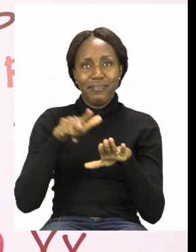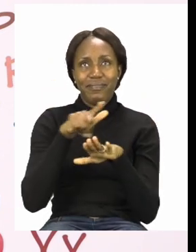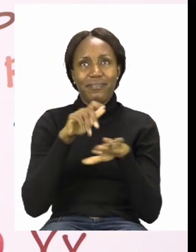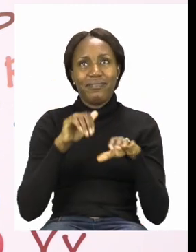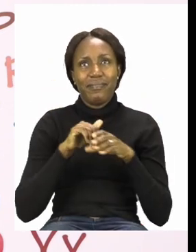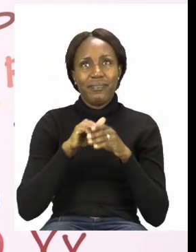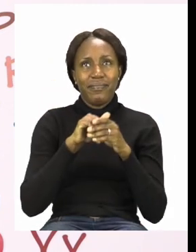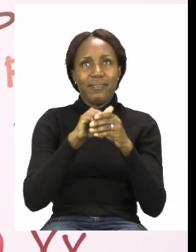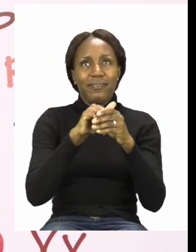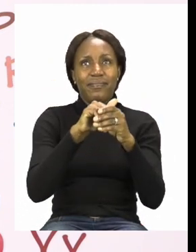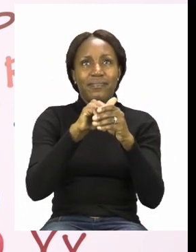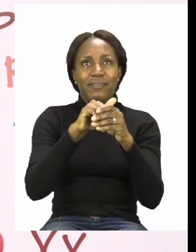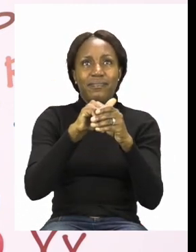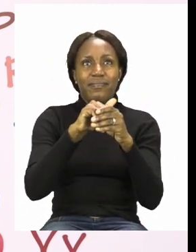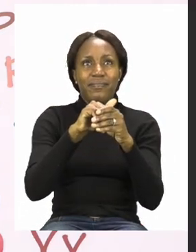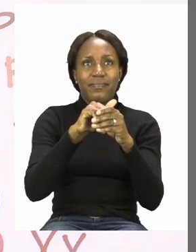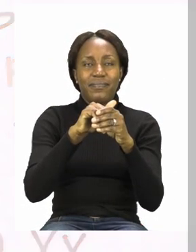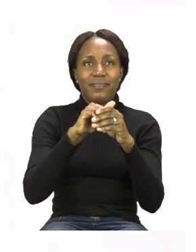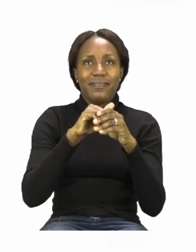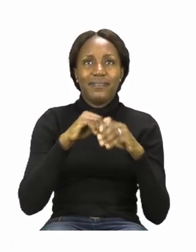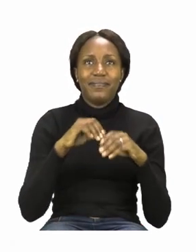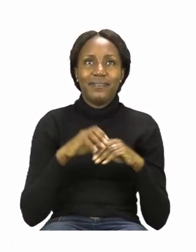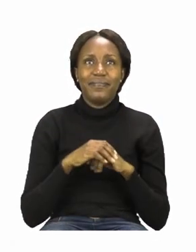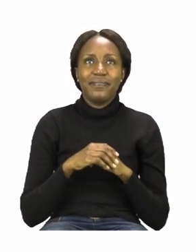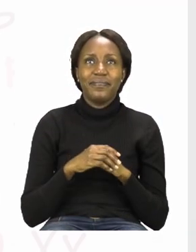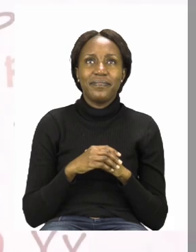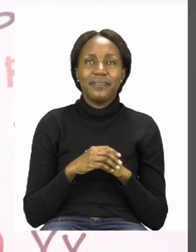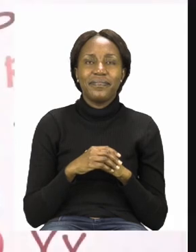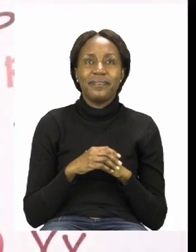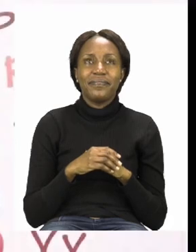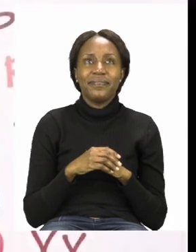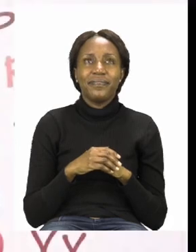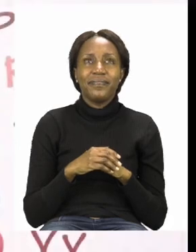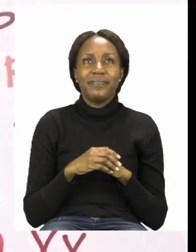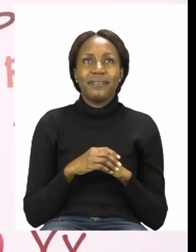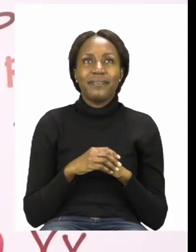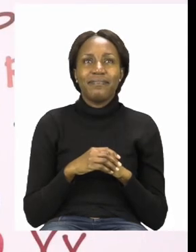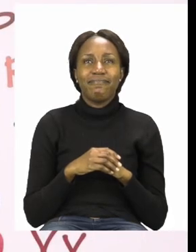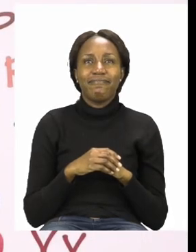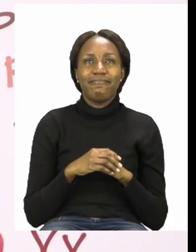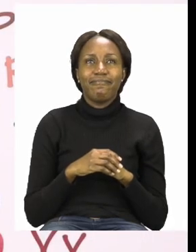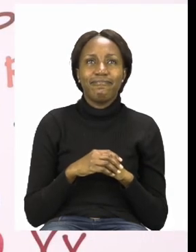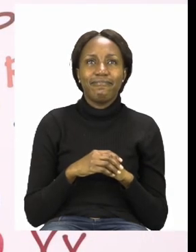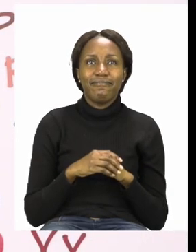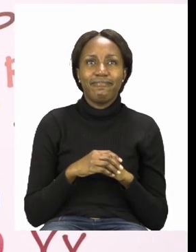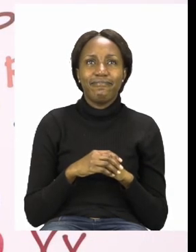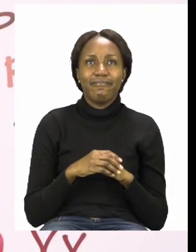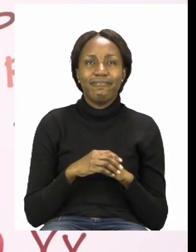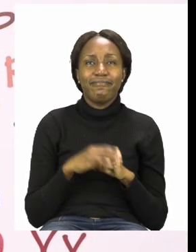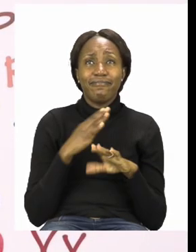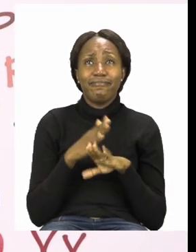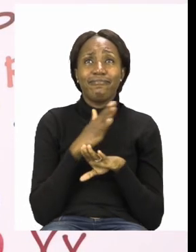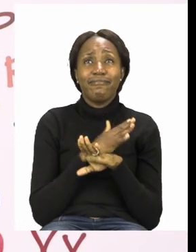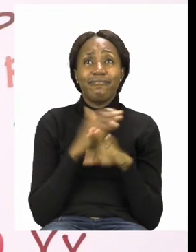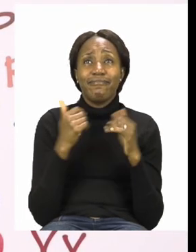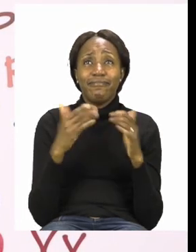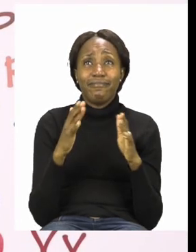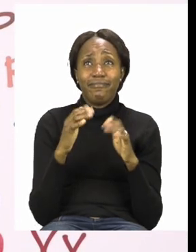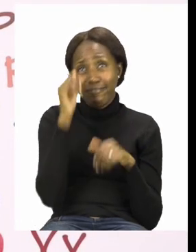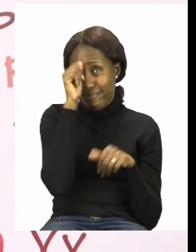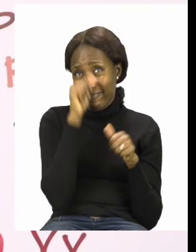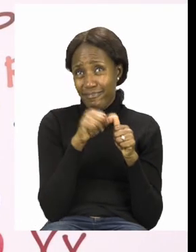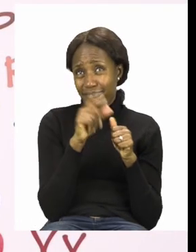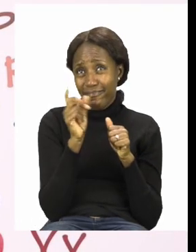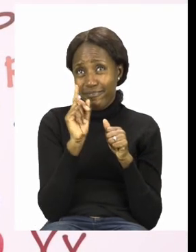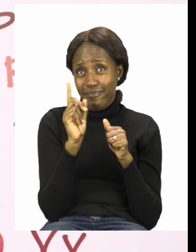Local Transport. And before we get into any lessons, boys and girls, we